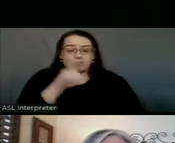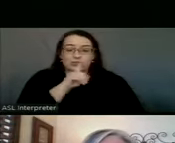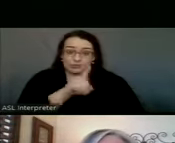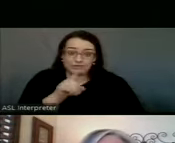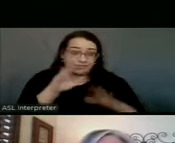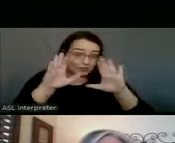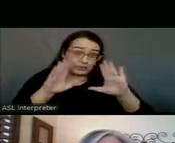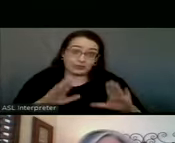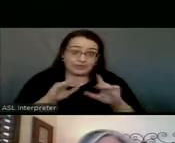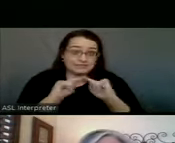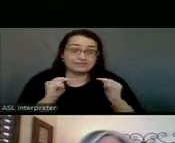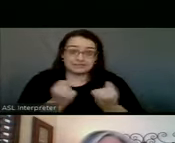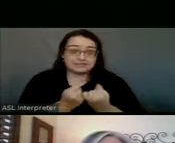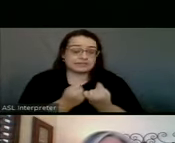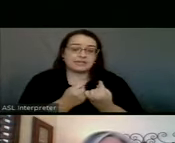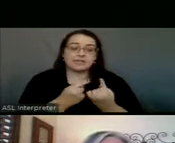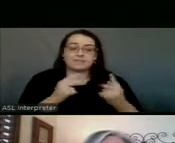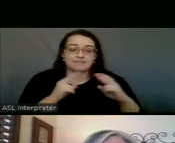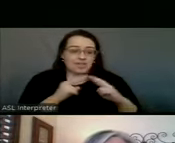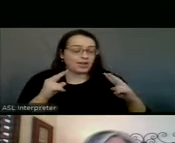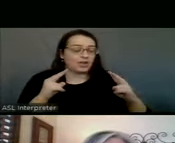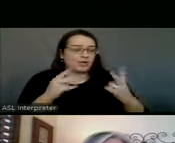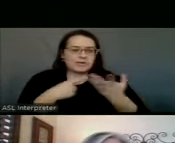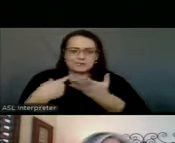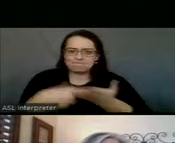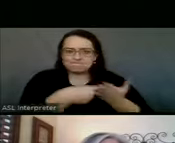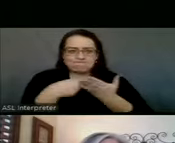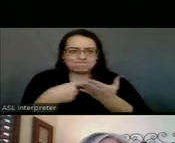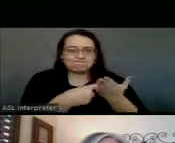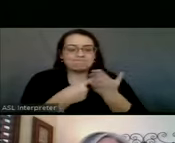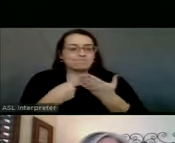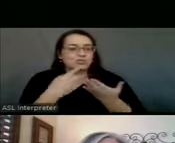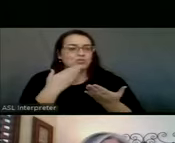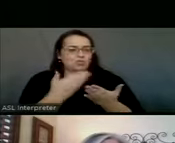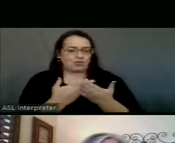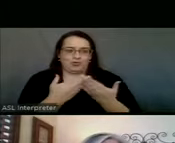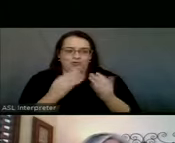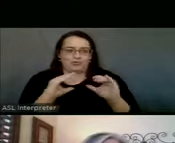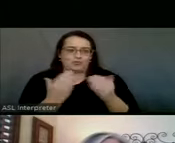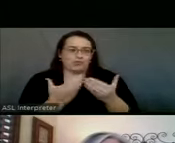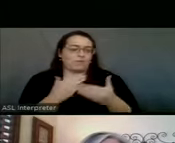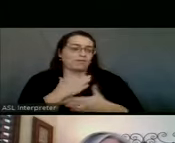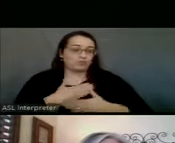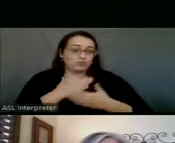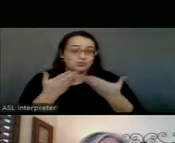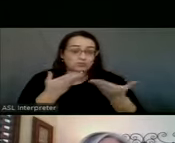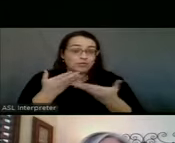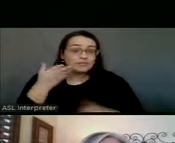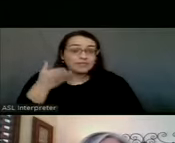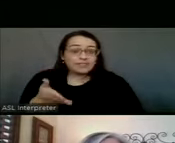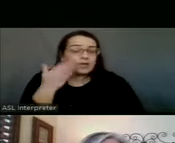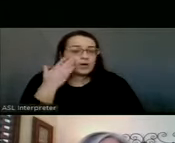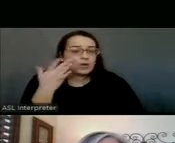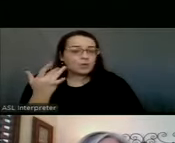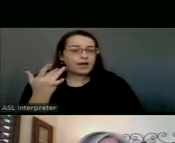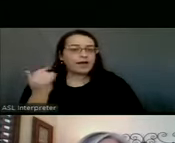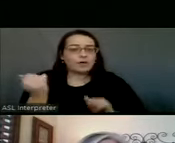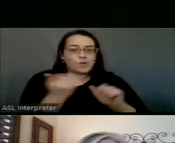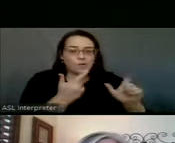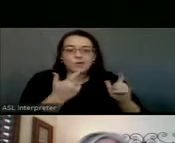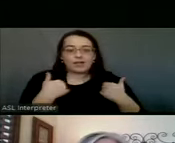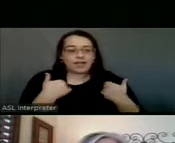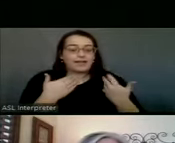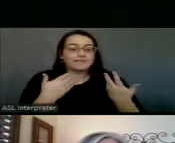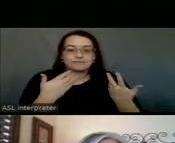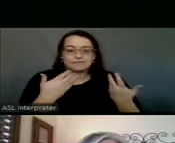great team, um, and a, and a great, um, committee to serve on because everybody does have like,